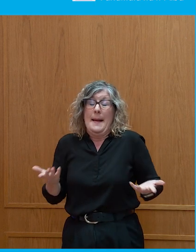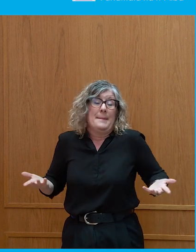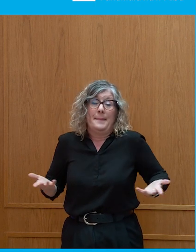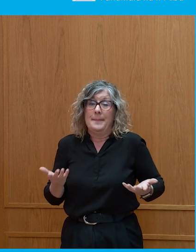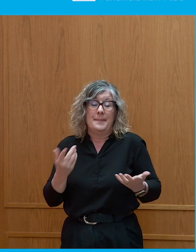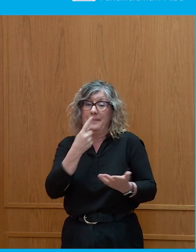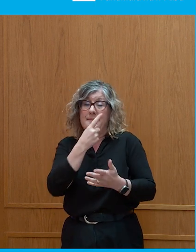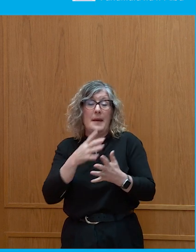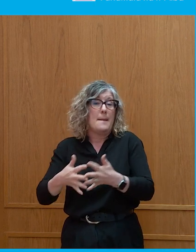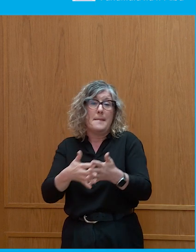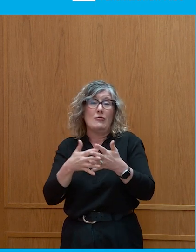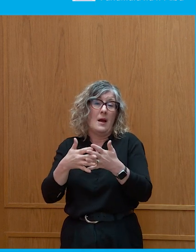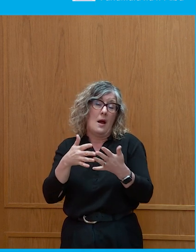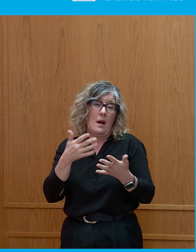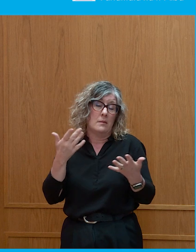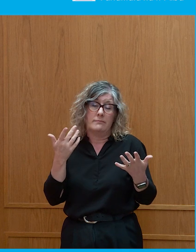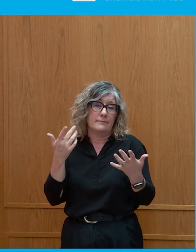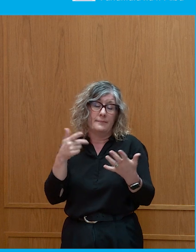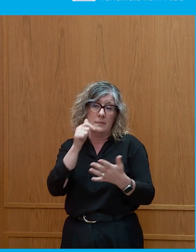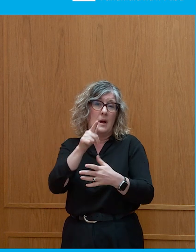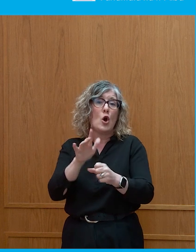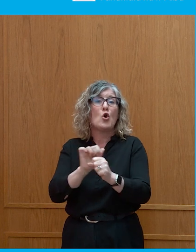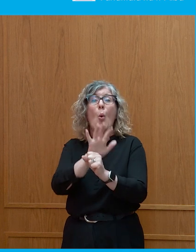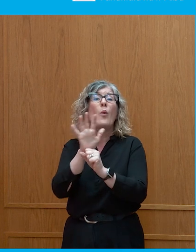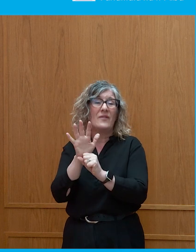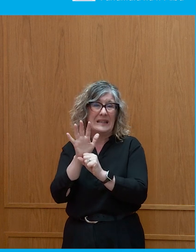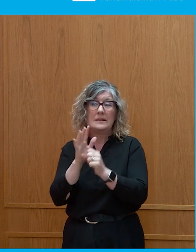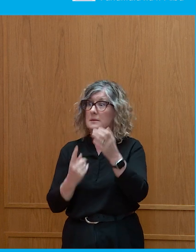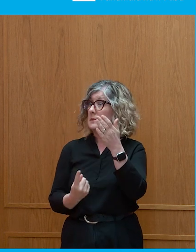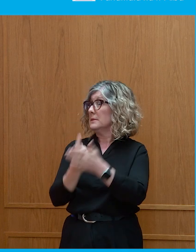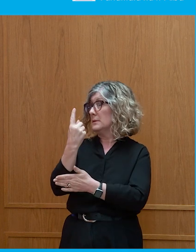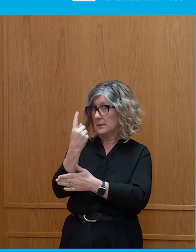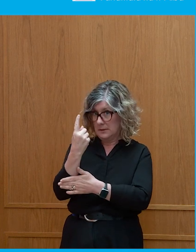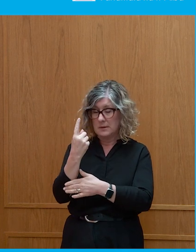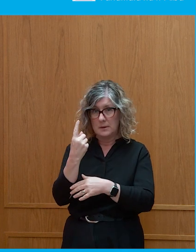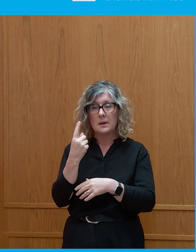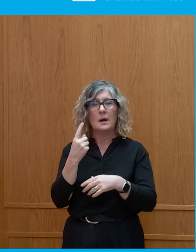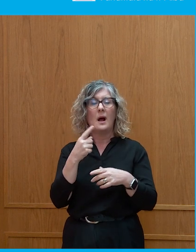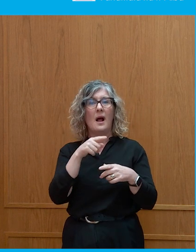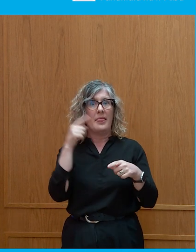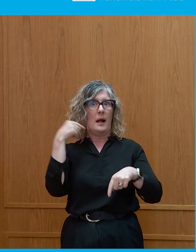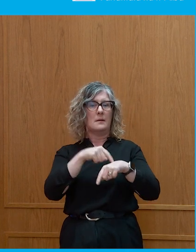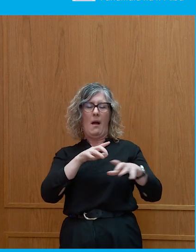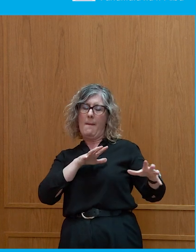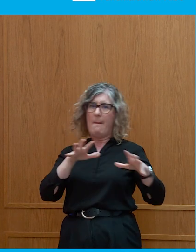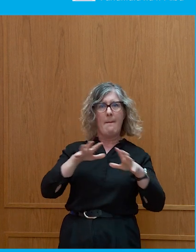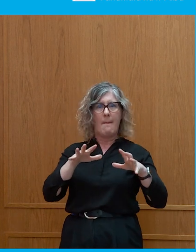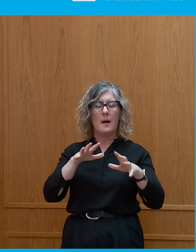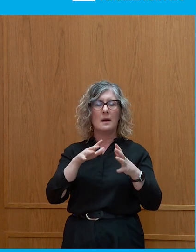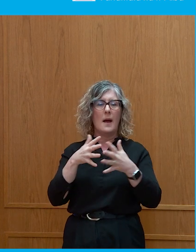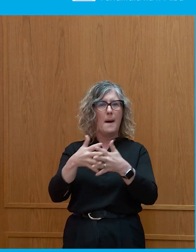thing because COVID coincided with this sort of realignment in U.S. around issues.